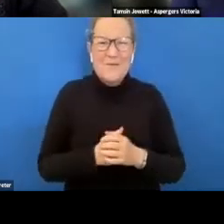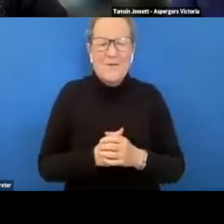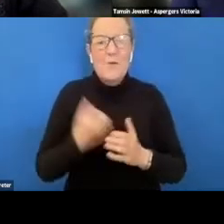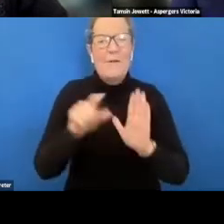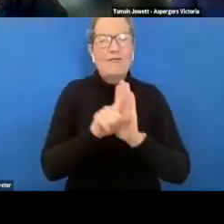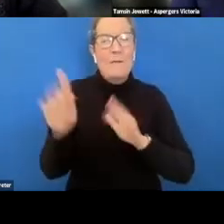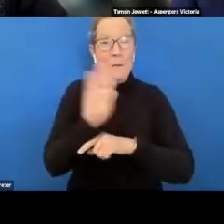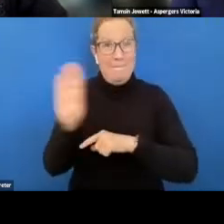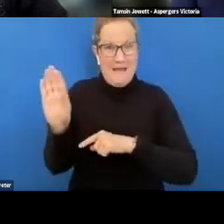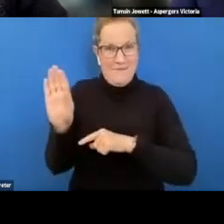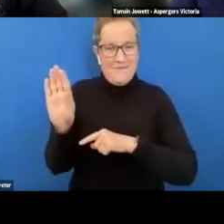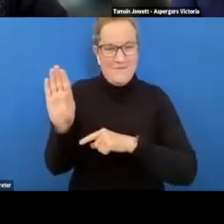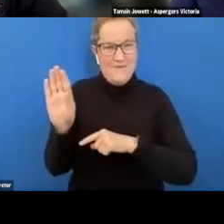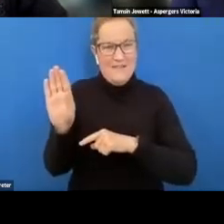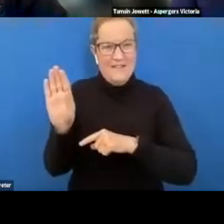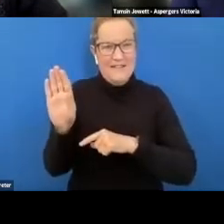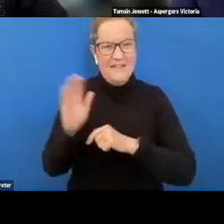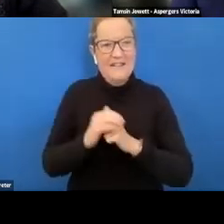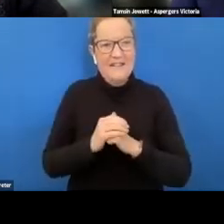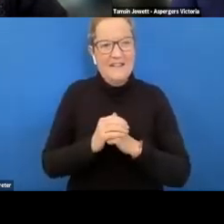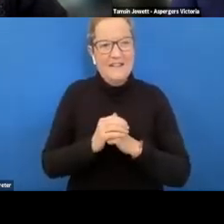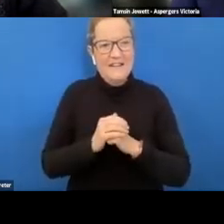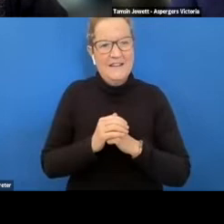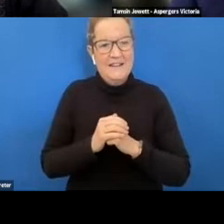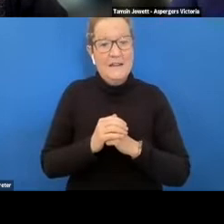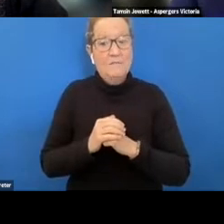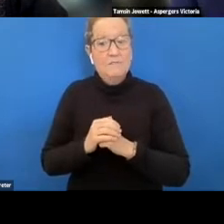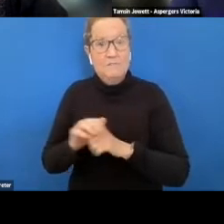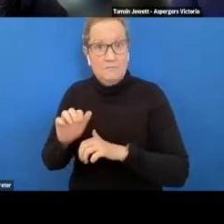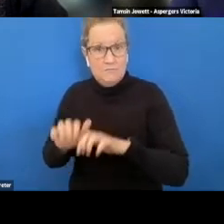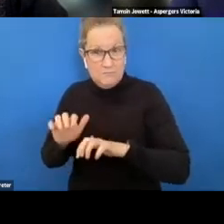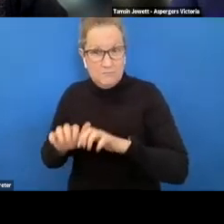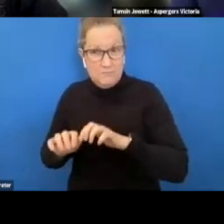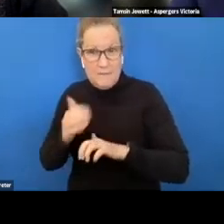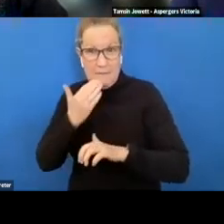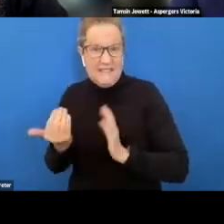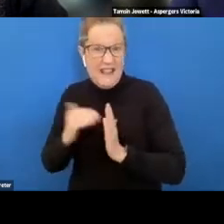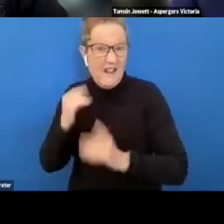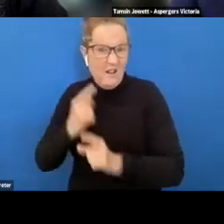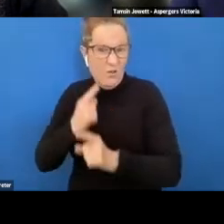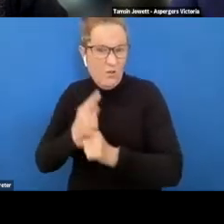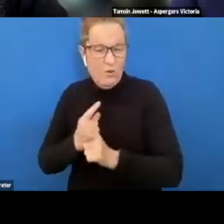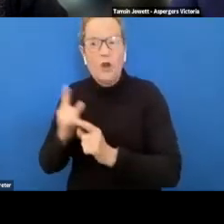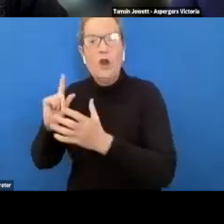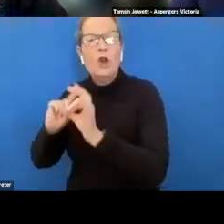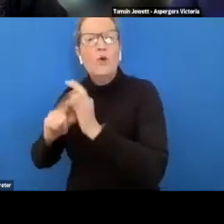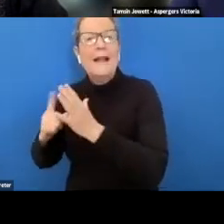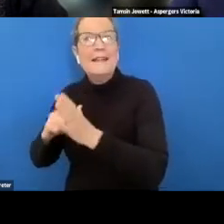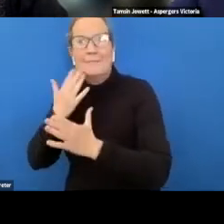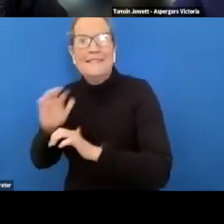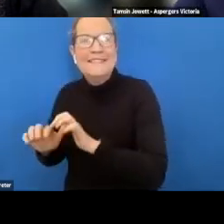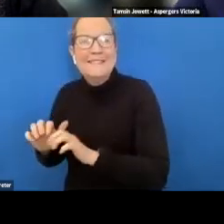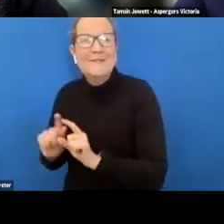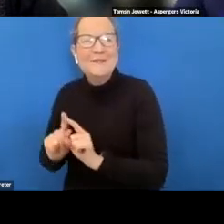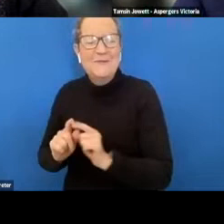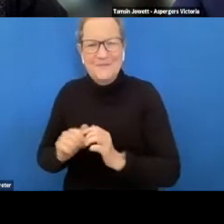but if you would like to bring in other topics into the discussion we do encourage that in the chat and the q a as well now i'd like to